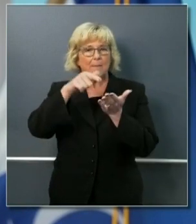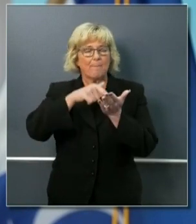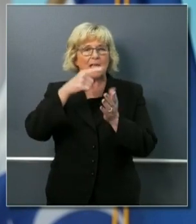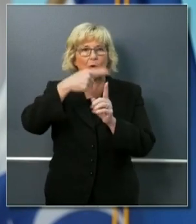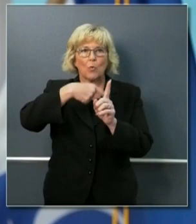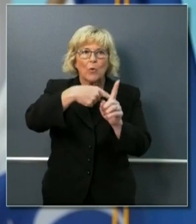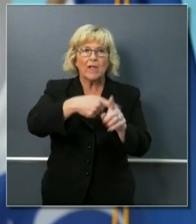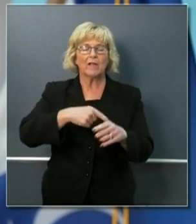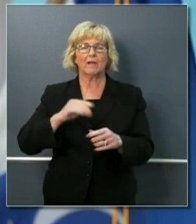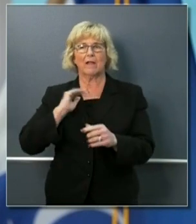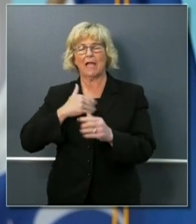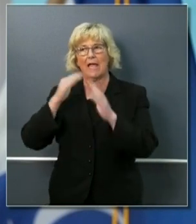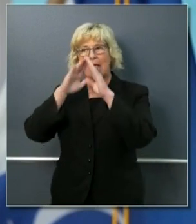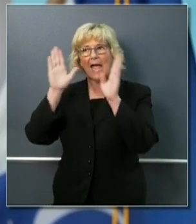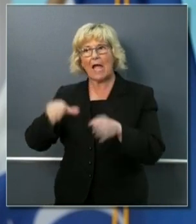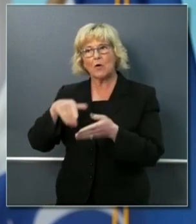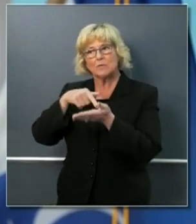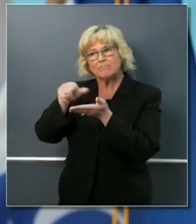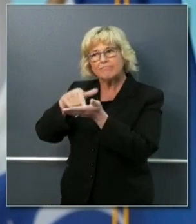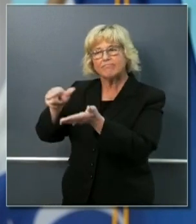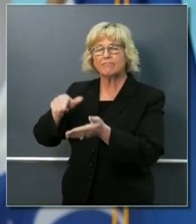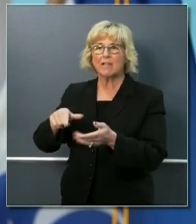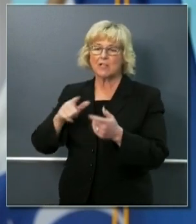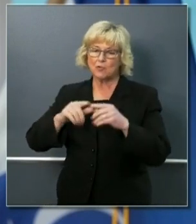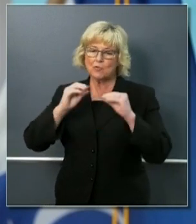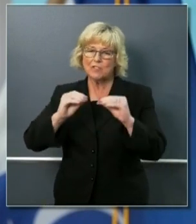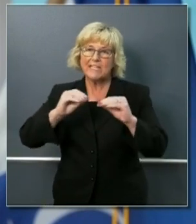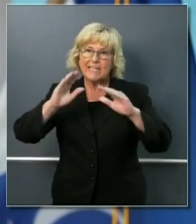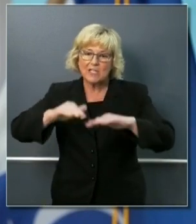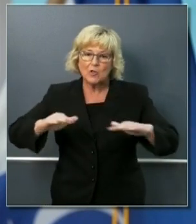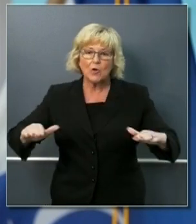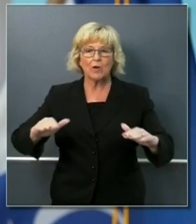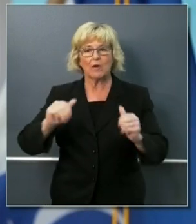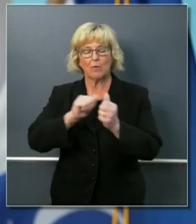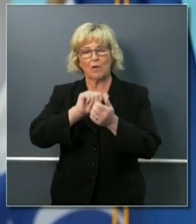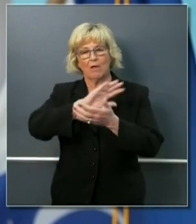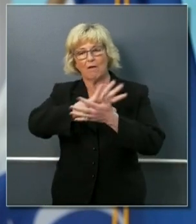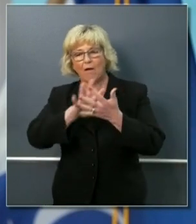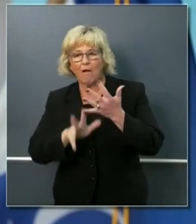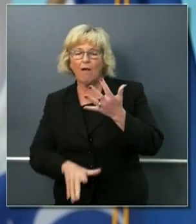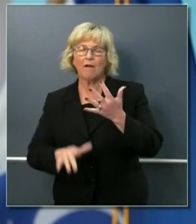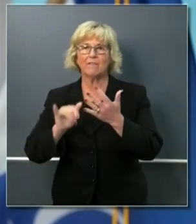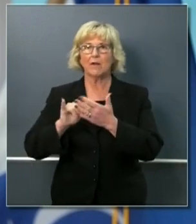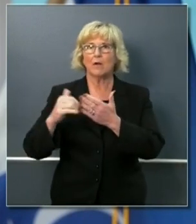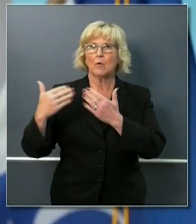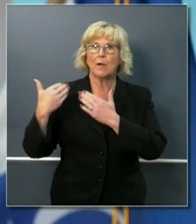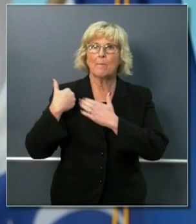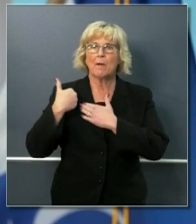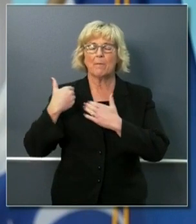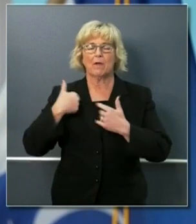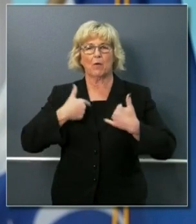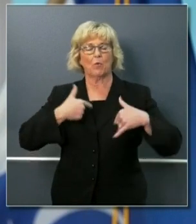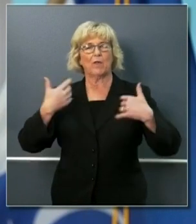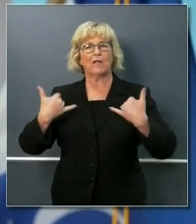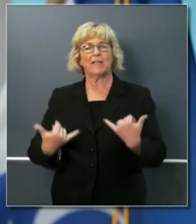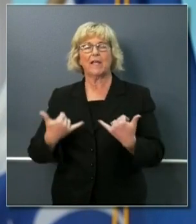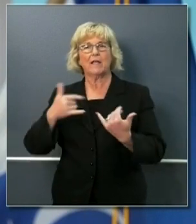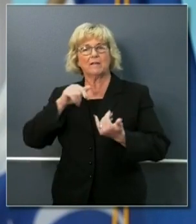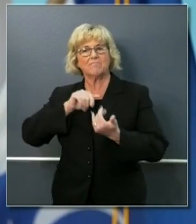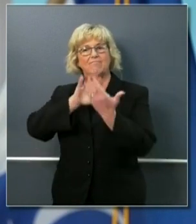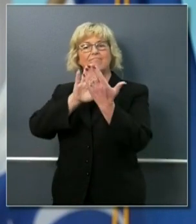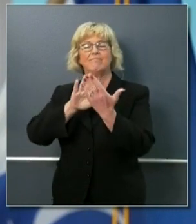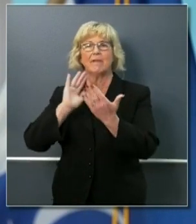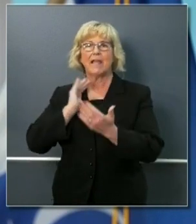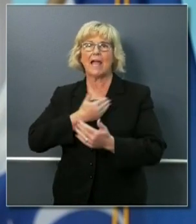understand whether or not we could educate our kids at home with all of the other burdens and challenges that we face within the